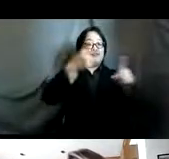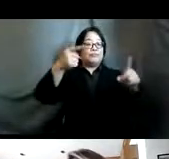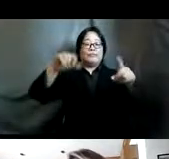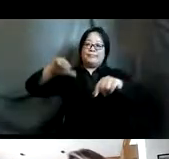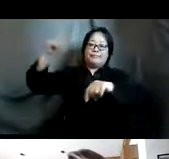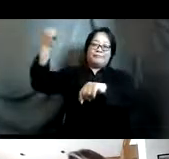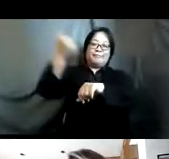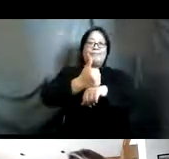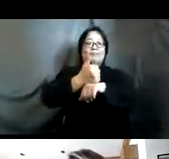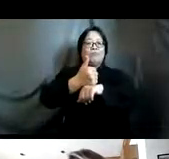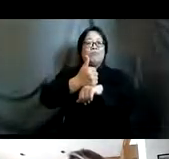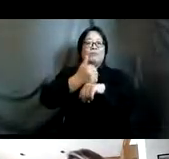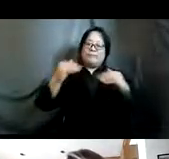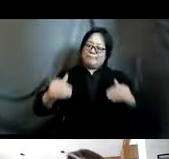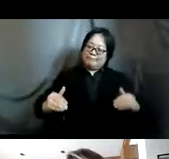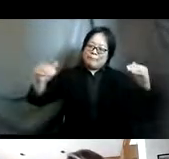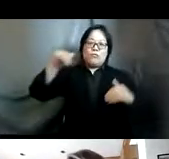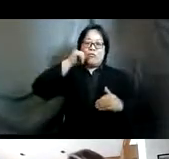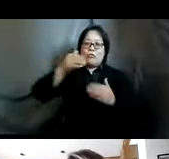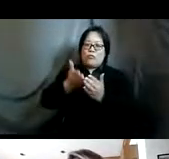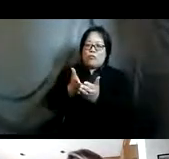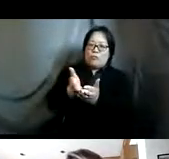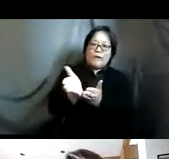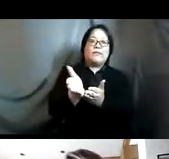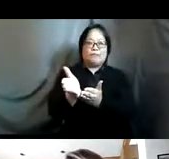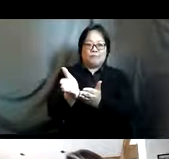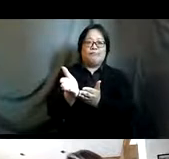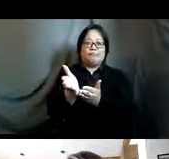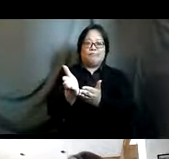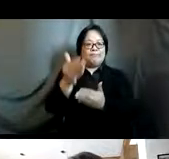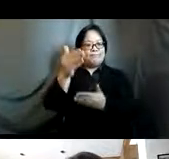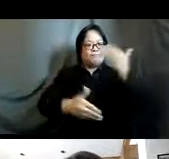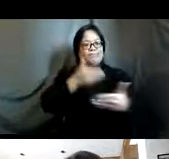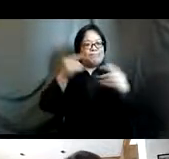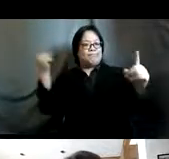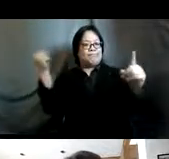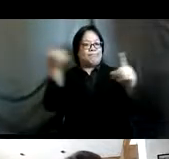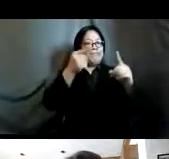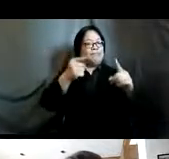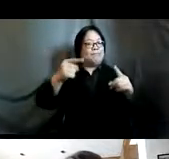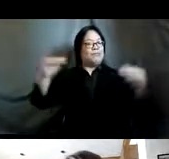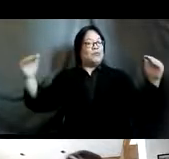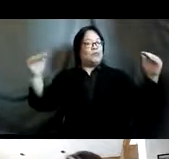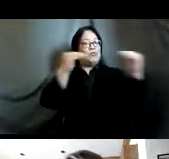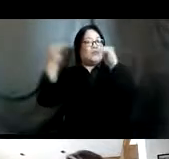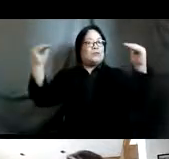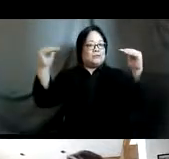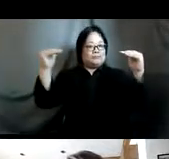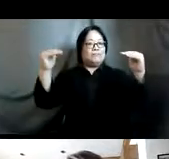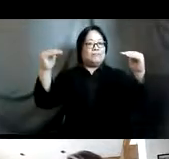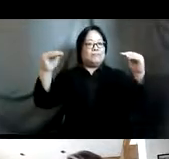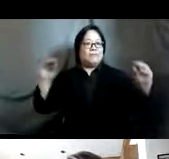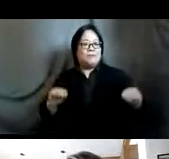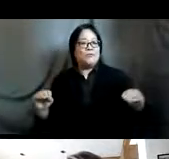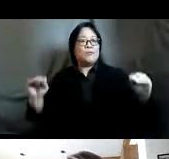for a renewed era of women and girls rights that accelerates progress towards achieving gender equality and women's empowerment